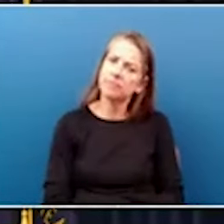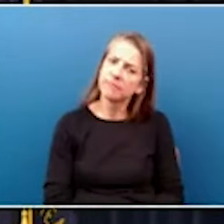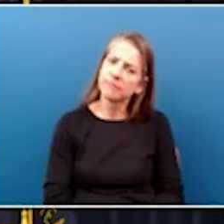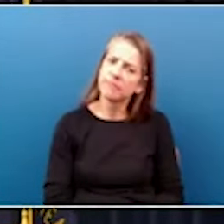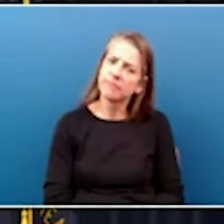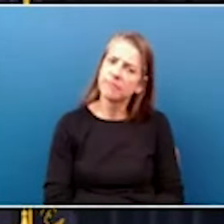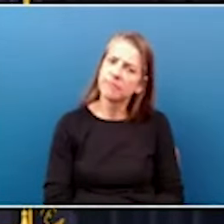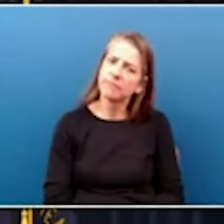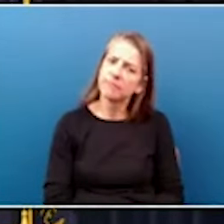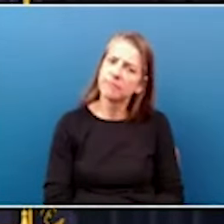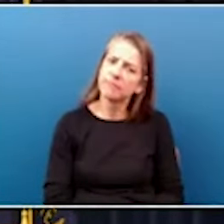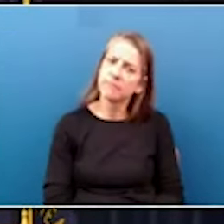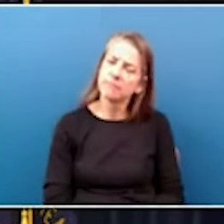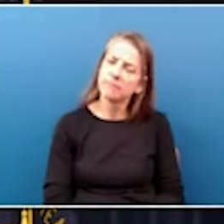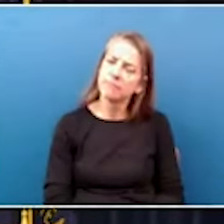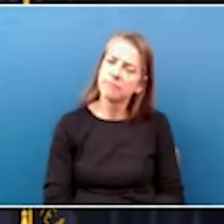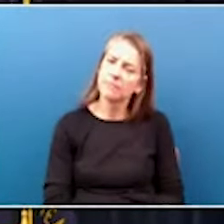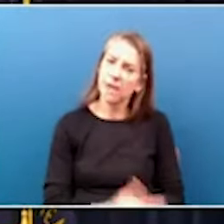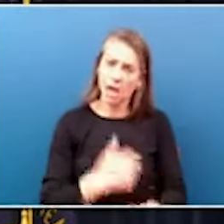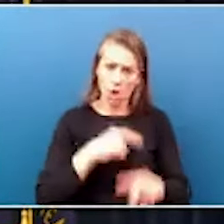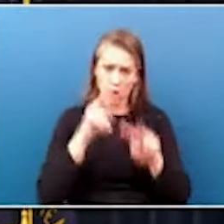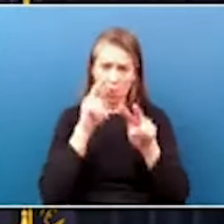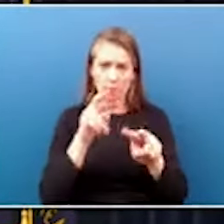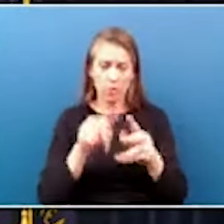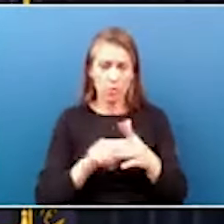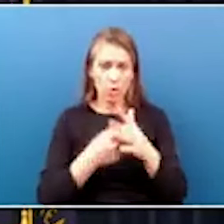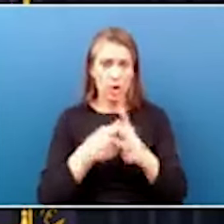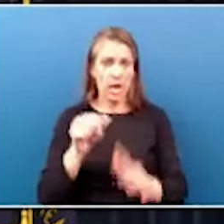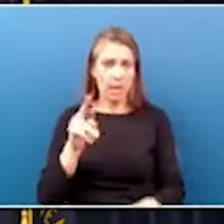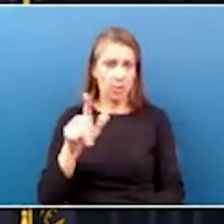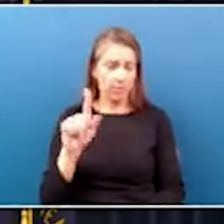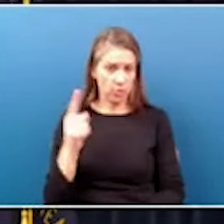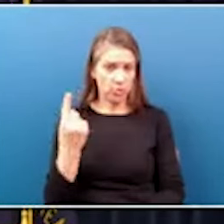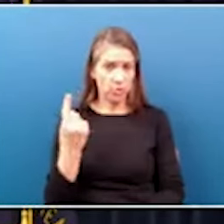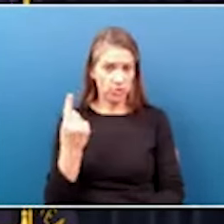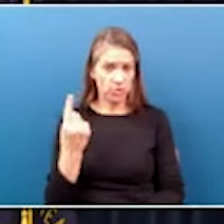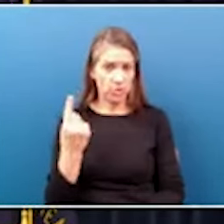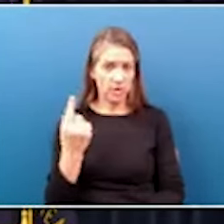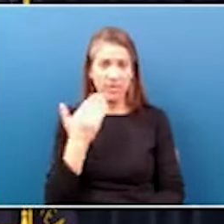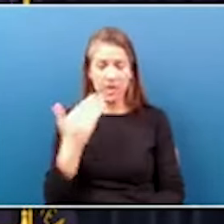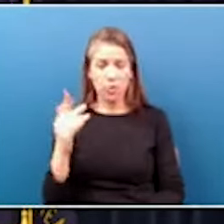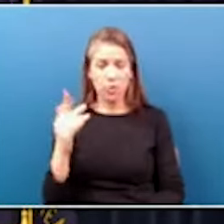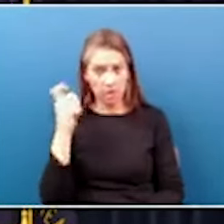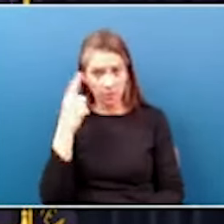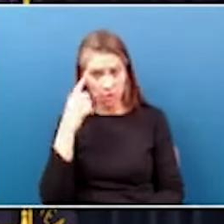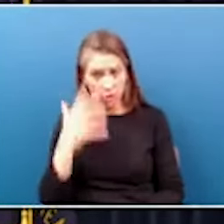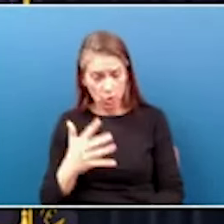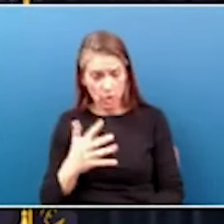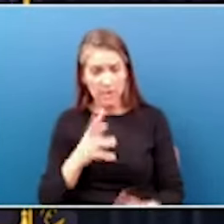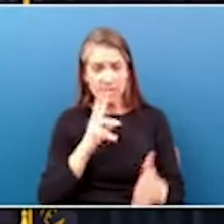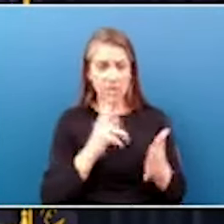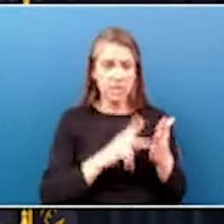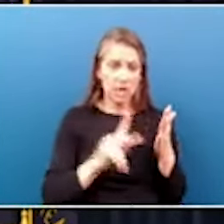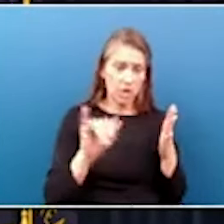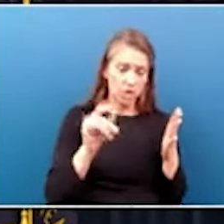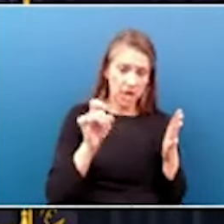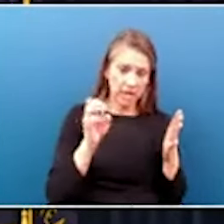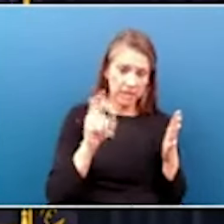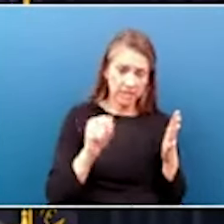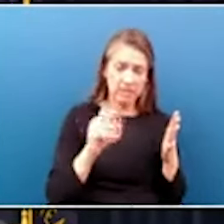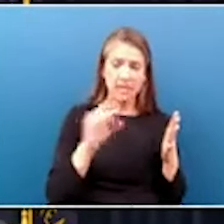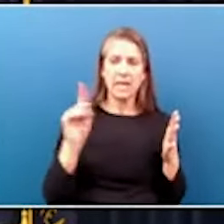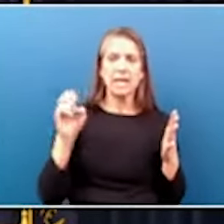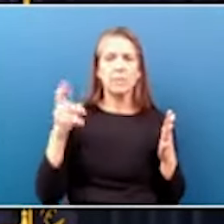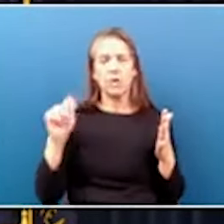I look forward to hitting the ground run on April 1st. Thank you Governor Beshear, Secretary Jackson, and Deputy Secretary